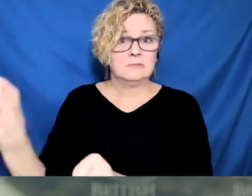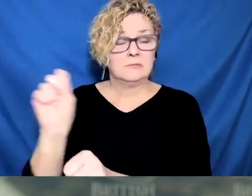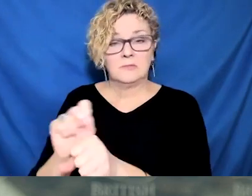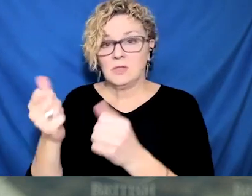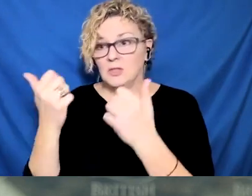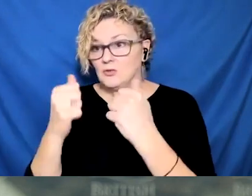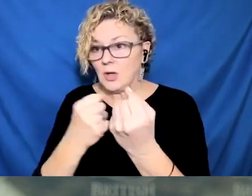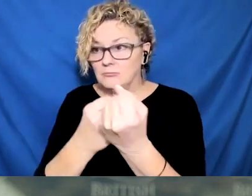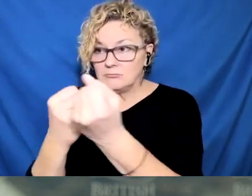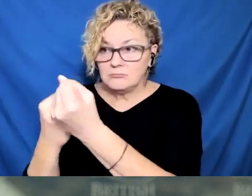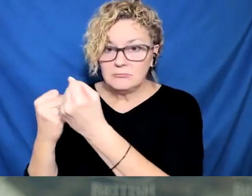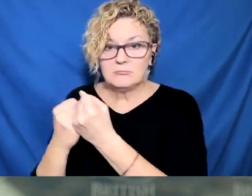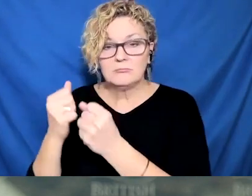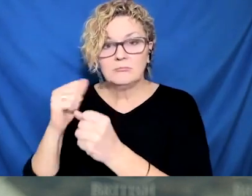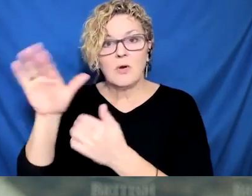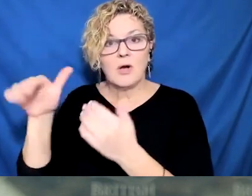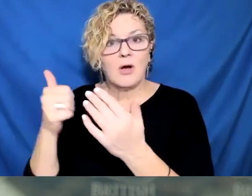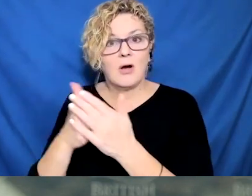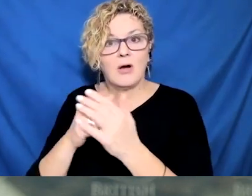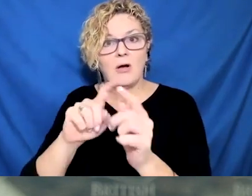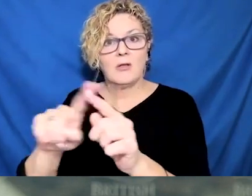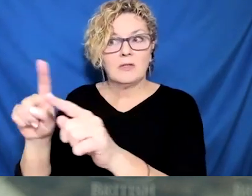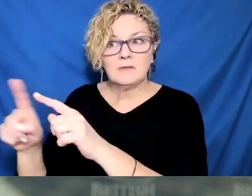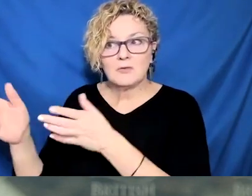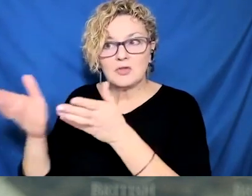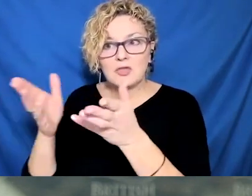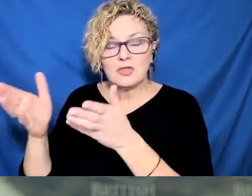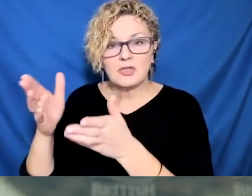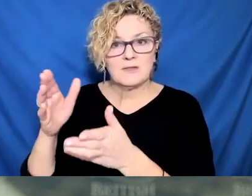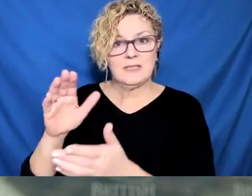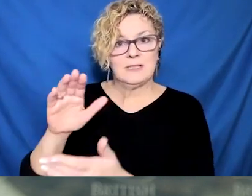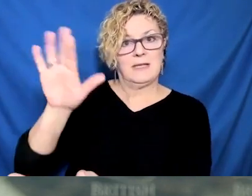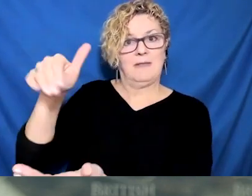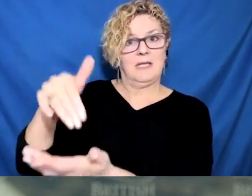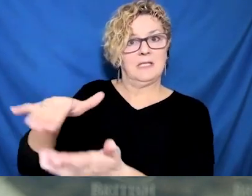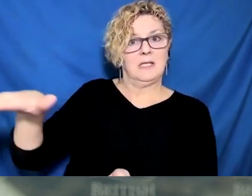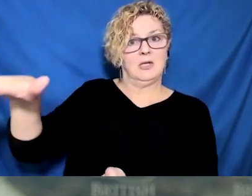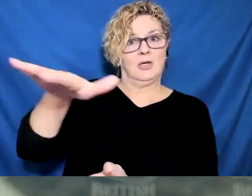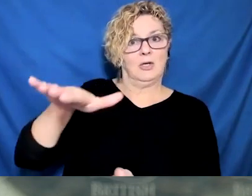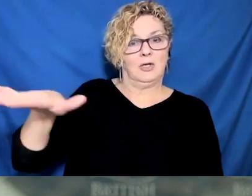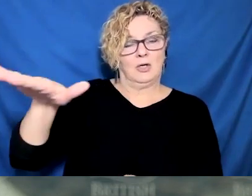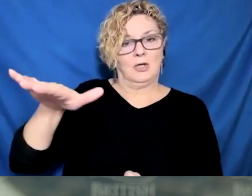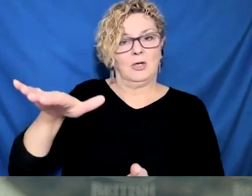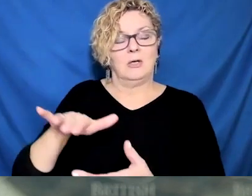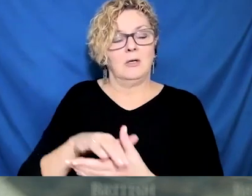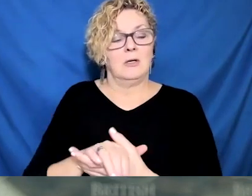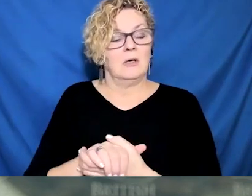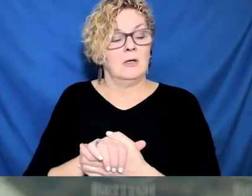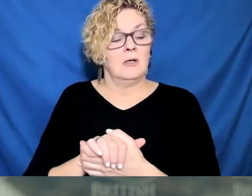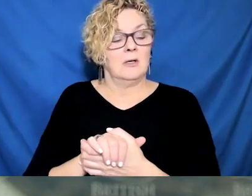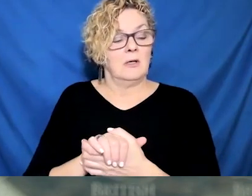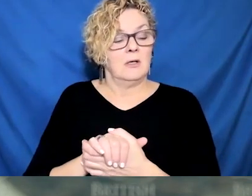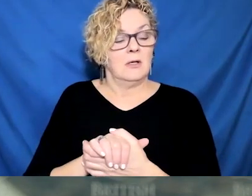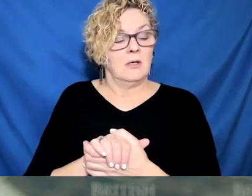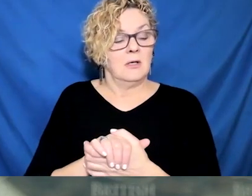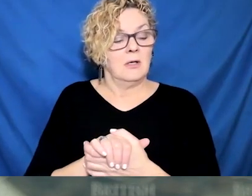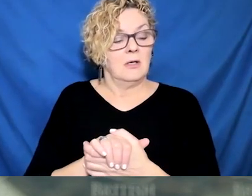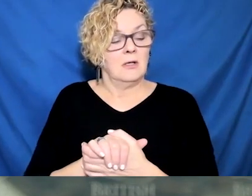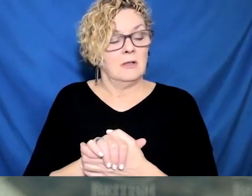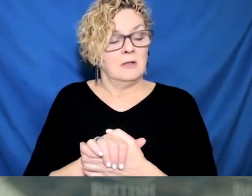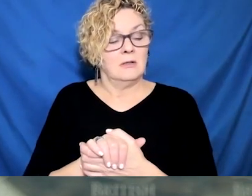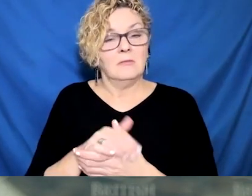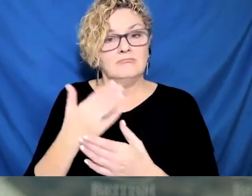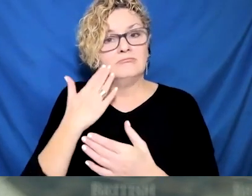They support public health efforts to manage the COVID-19 pandemic. And yes, it's a very, it's a significant challenge in many